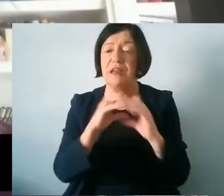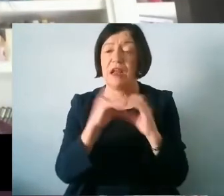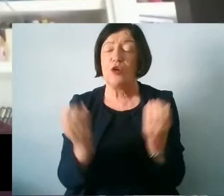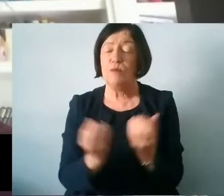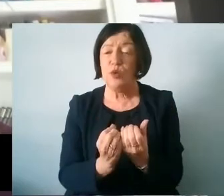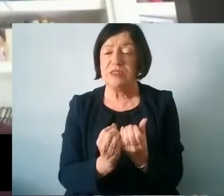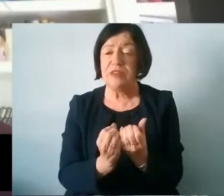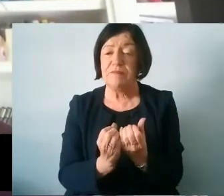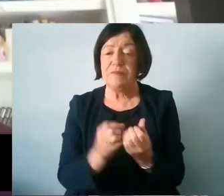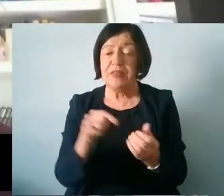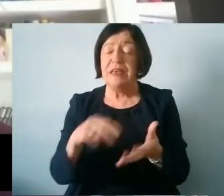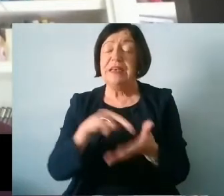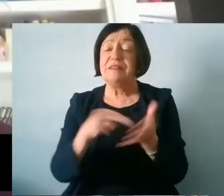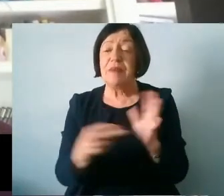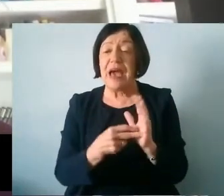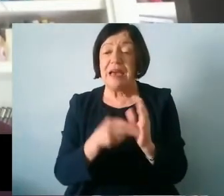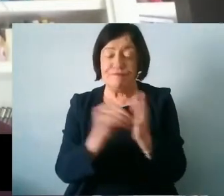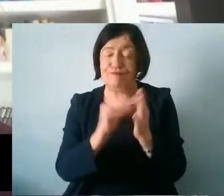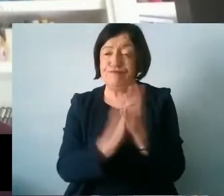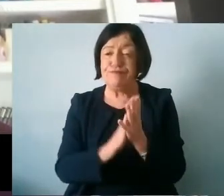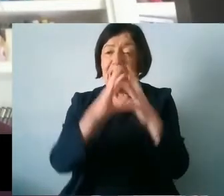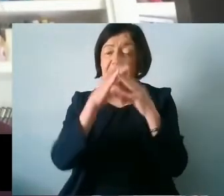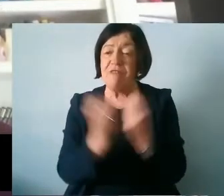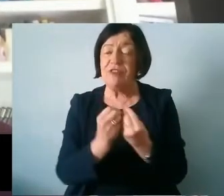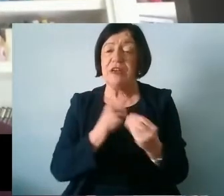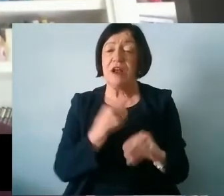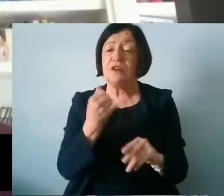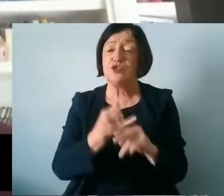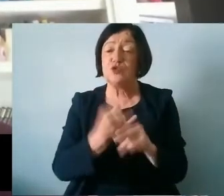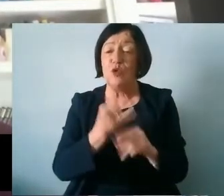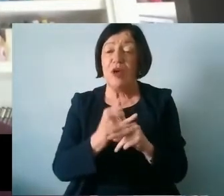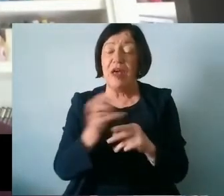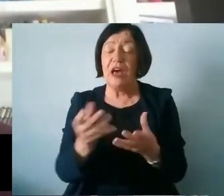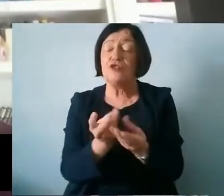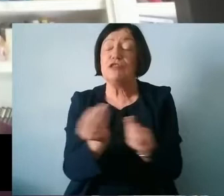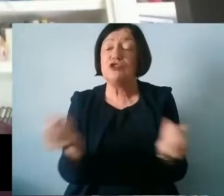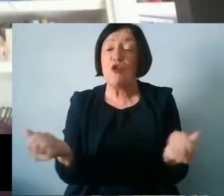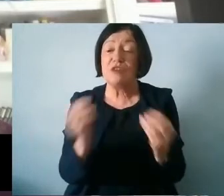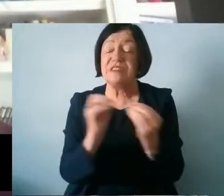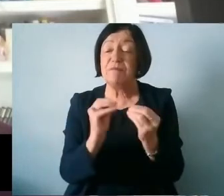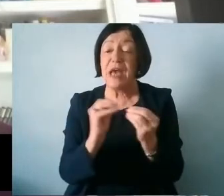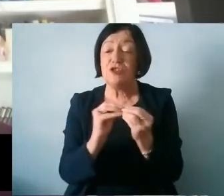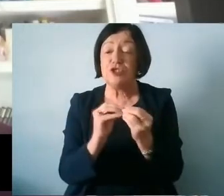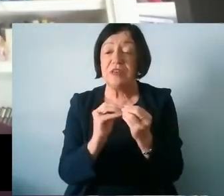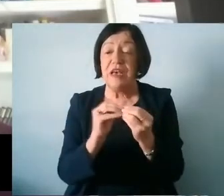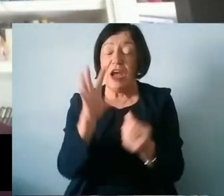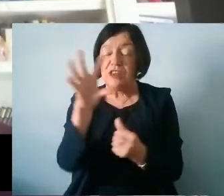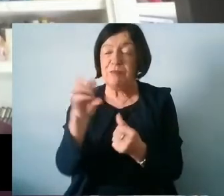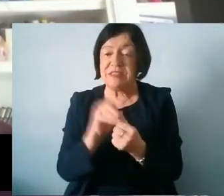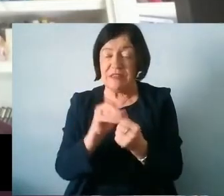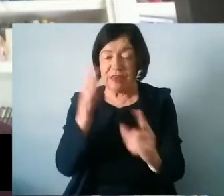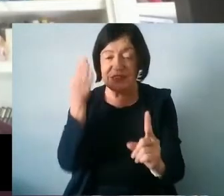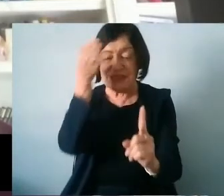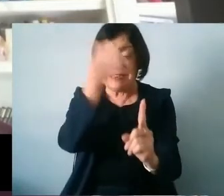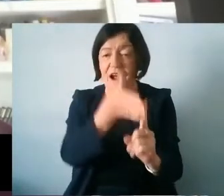This plan underpins everything we do in our school and the resources mentioned are specifically targeted